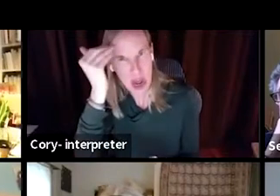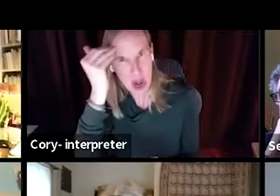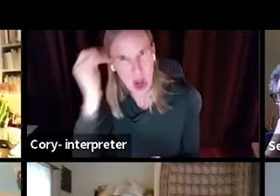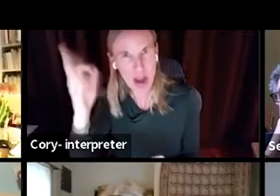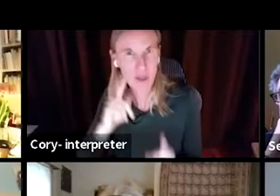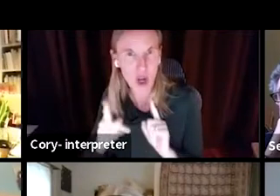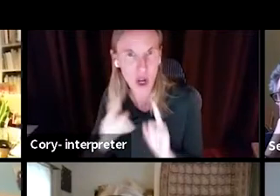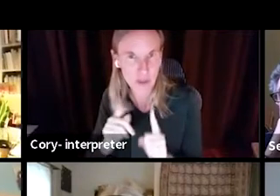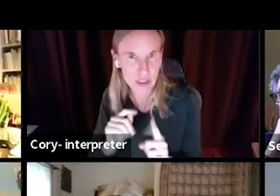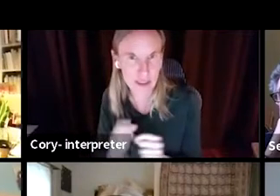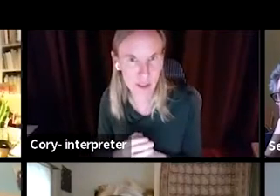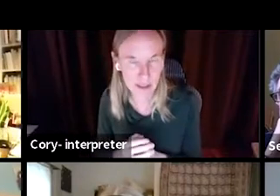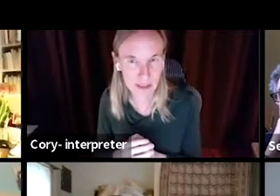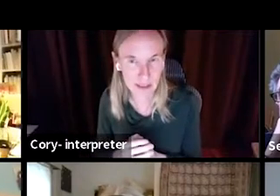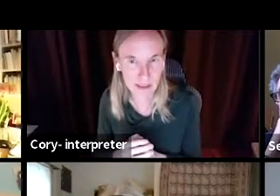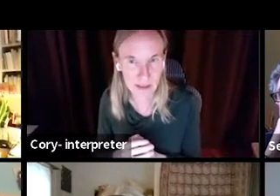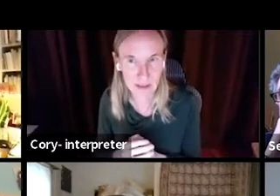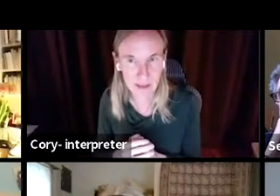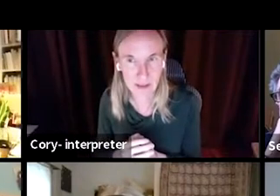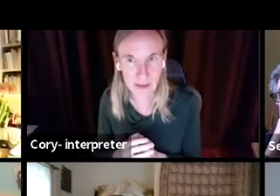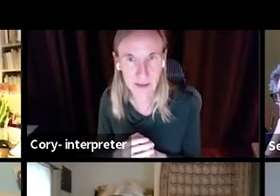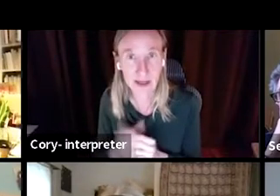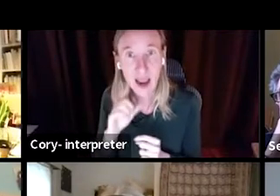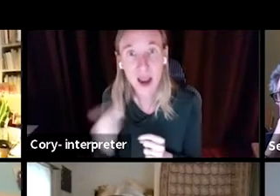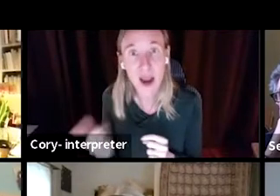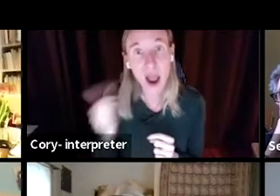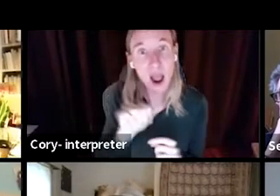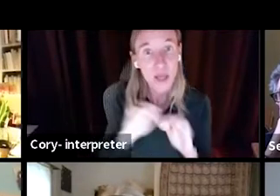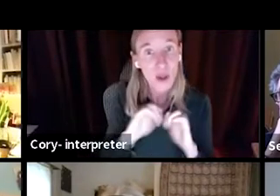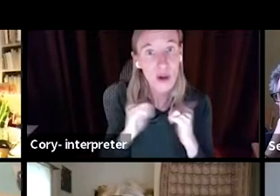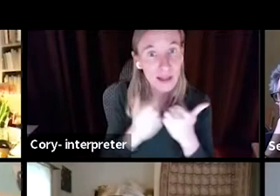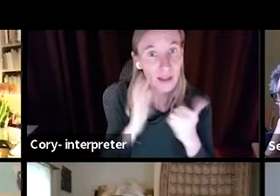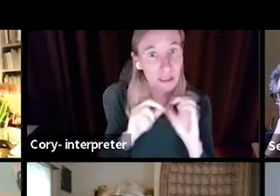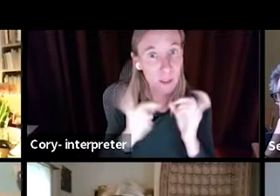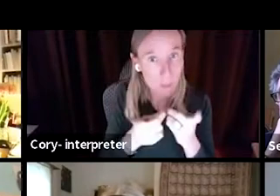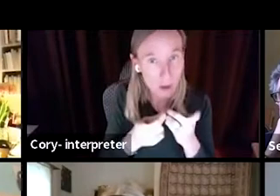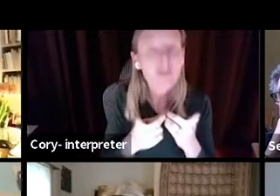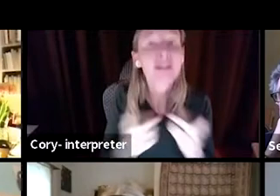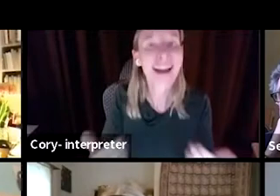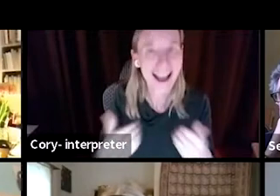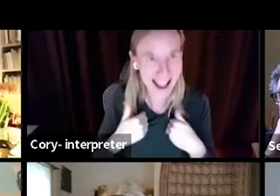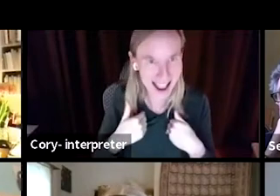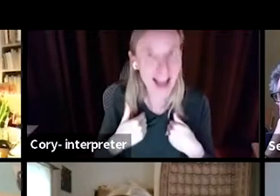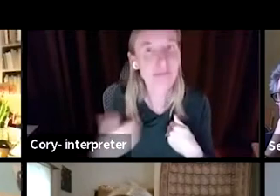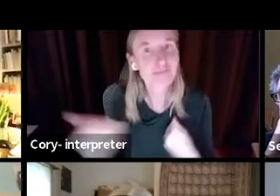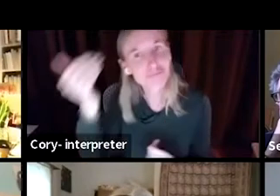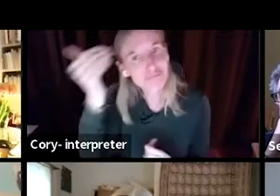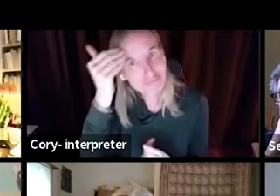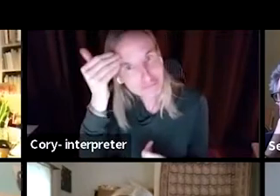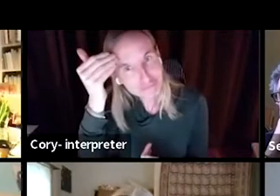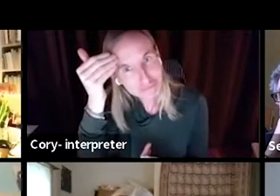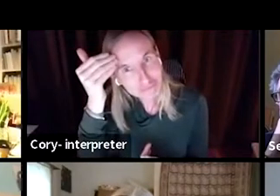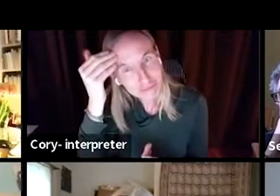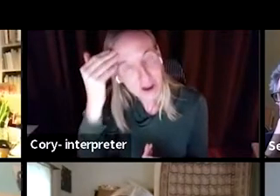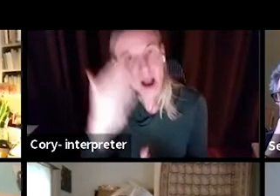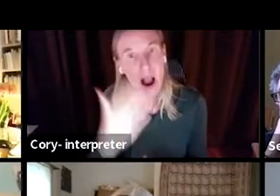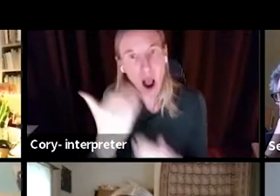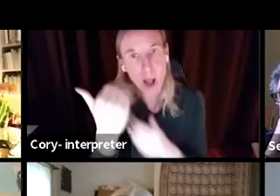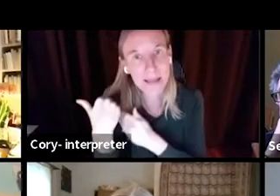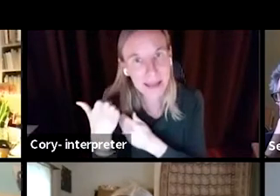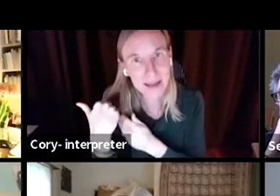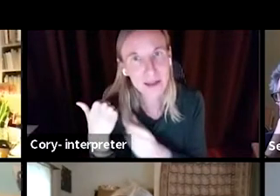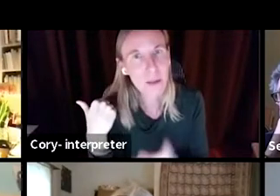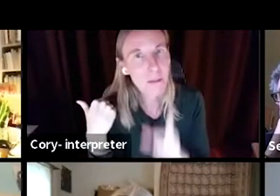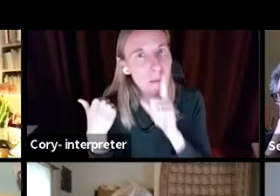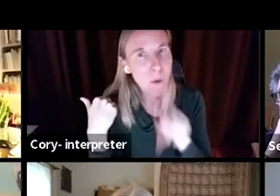and other agencies and departments as well have been made more aware of obligations, not just for